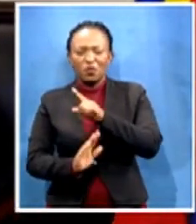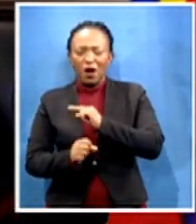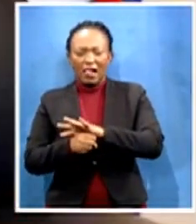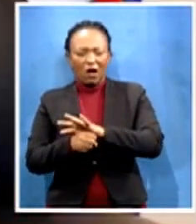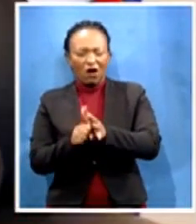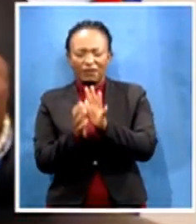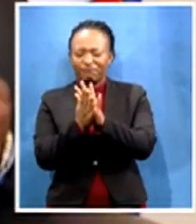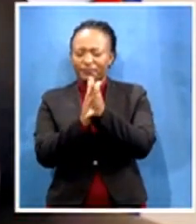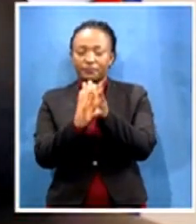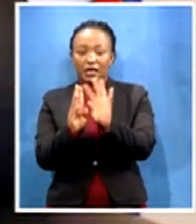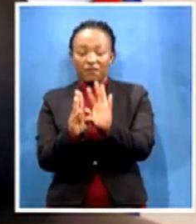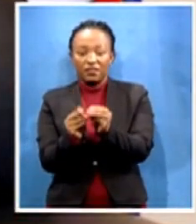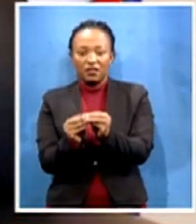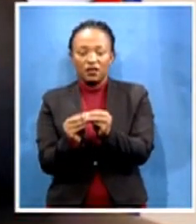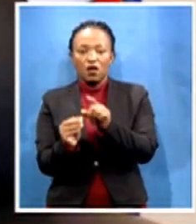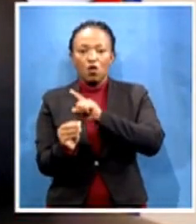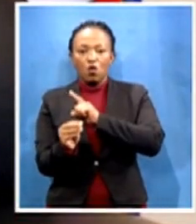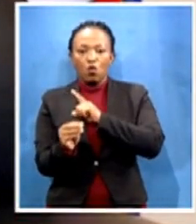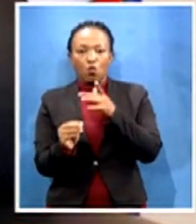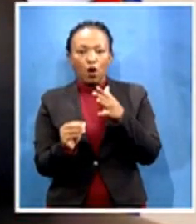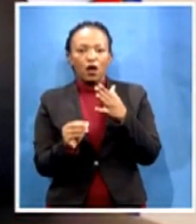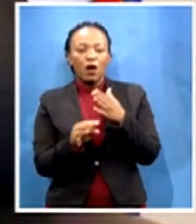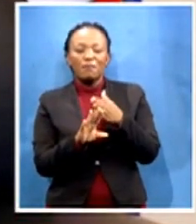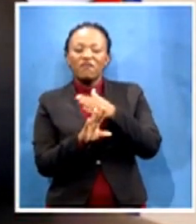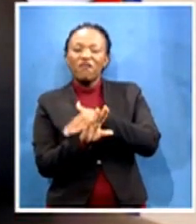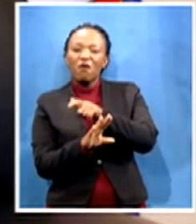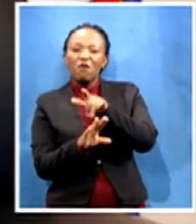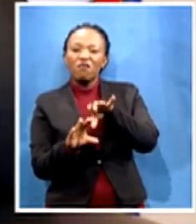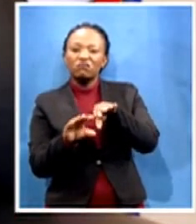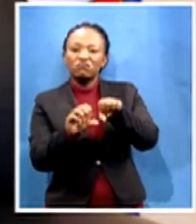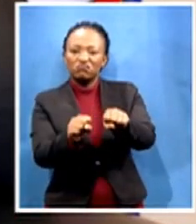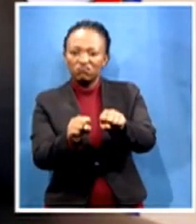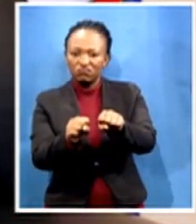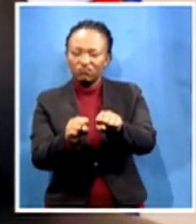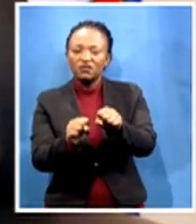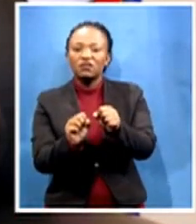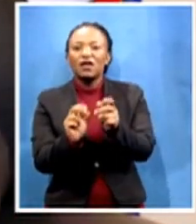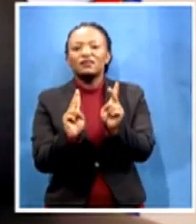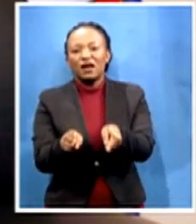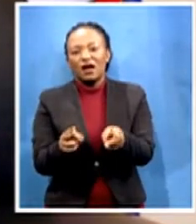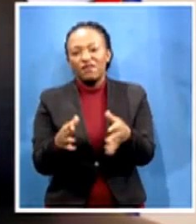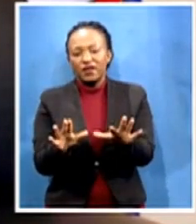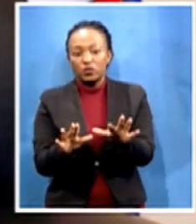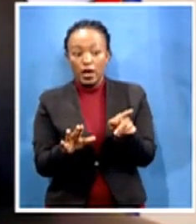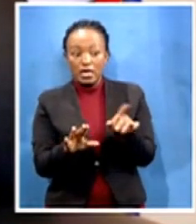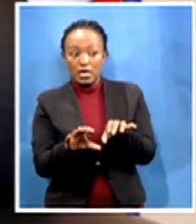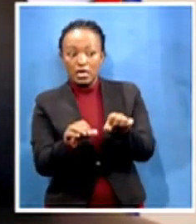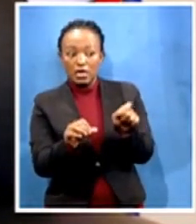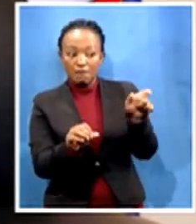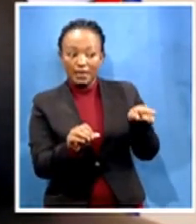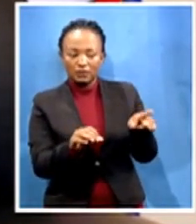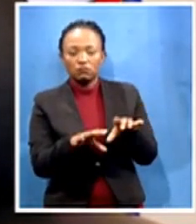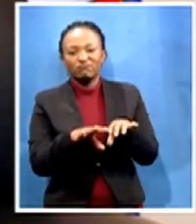predecessor. Let me start with the last one of a son-in-law. Of course, I come from the old school. We